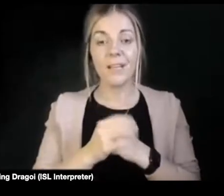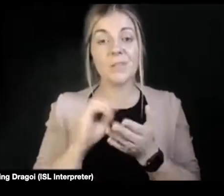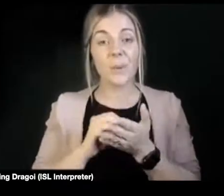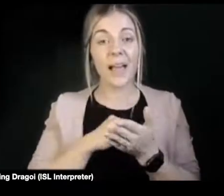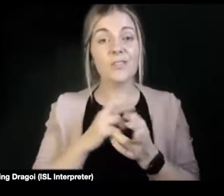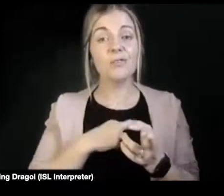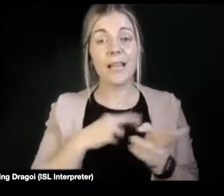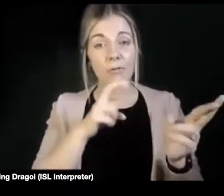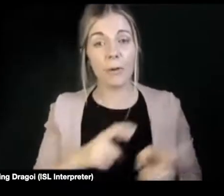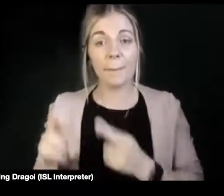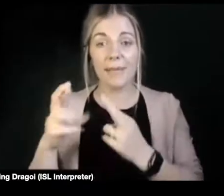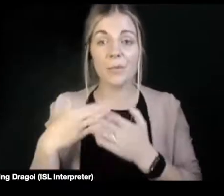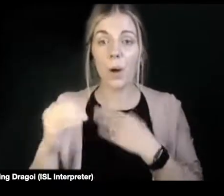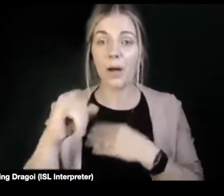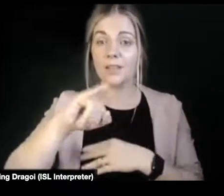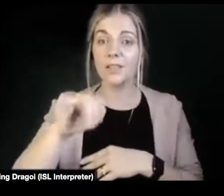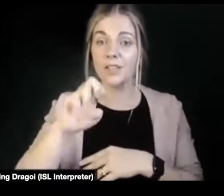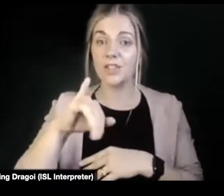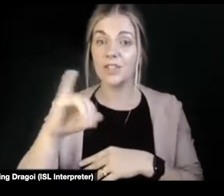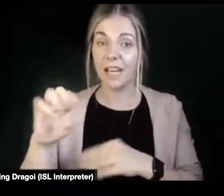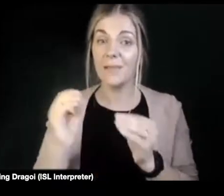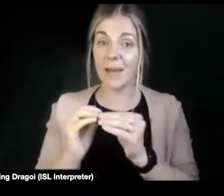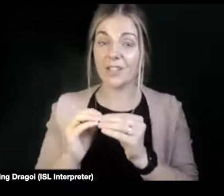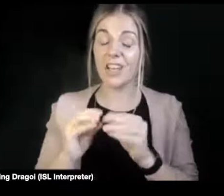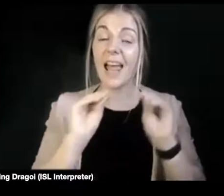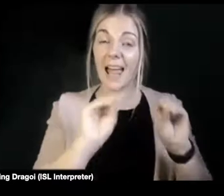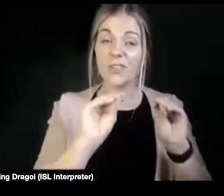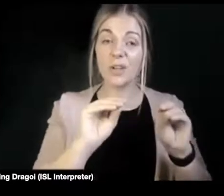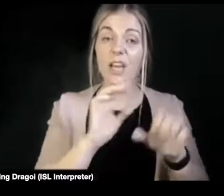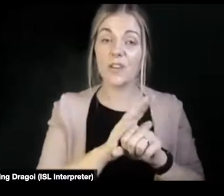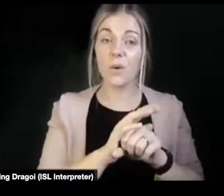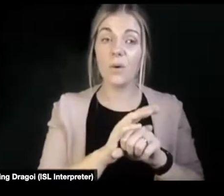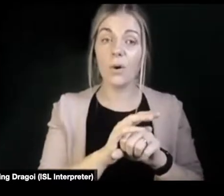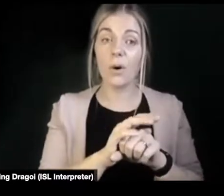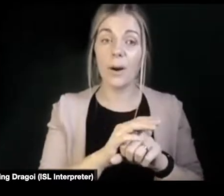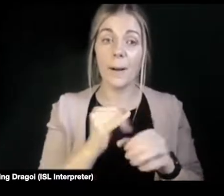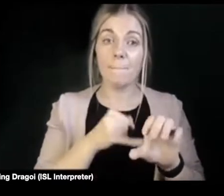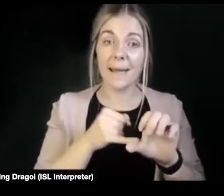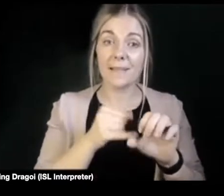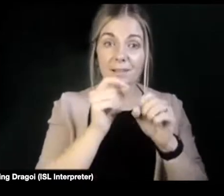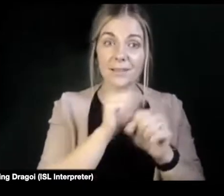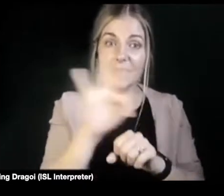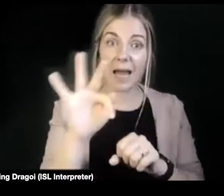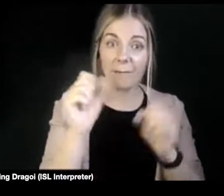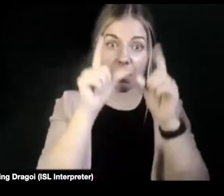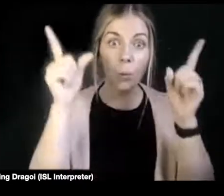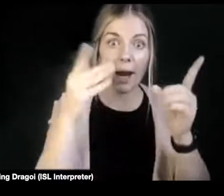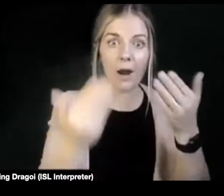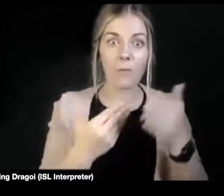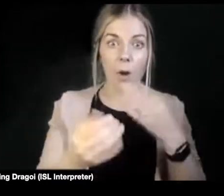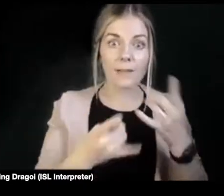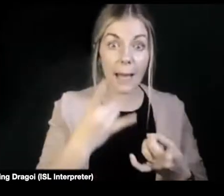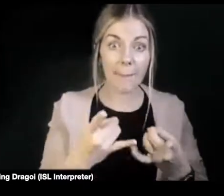just said there. It's education for medical staff in terms of how to communicate what's happening. It's education for